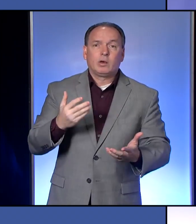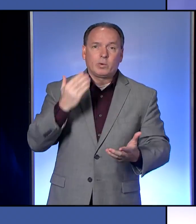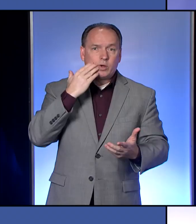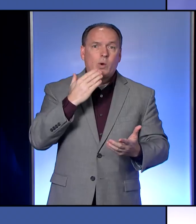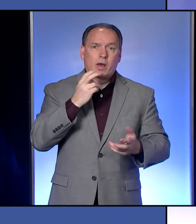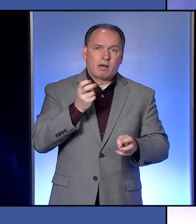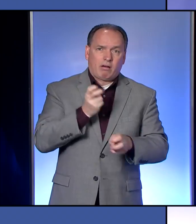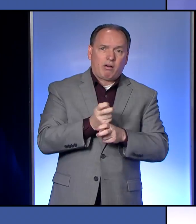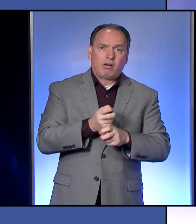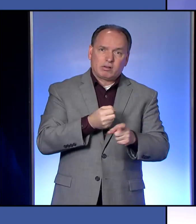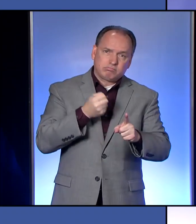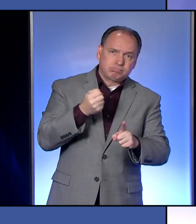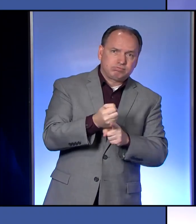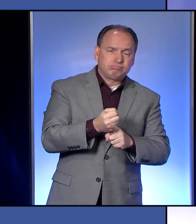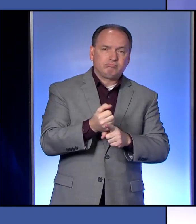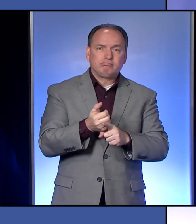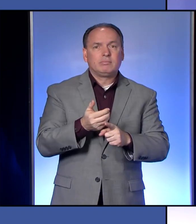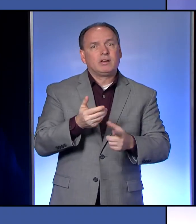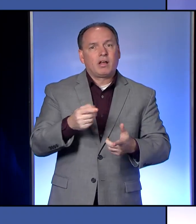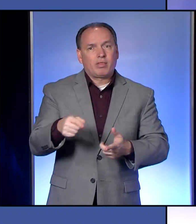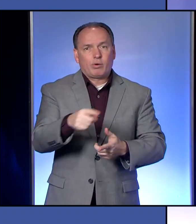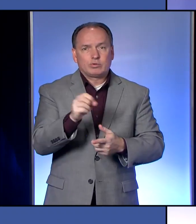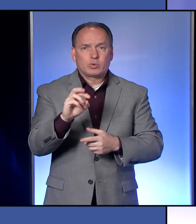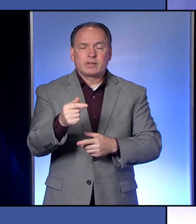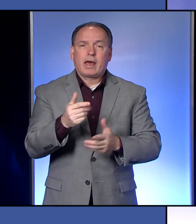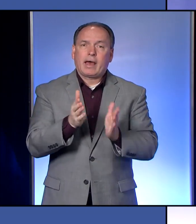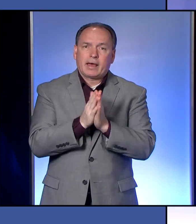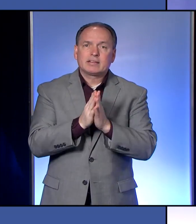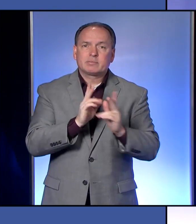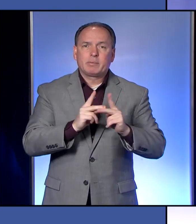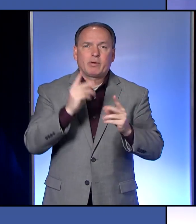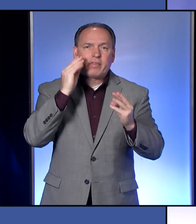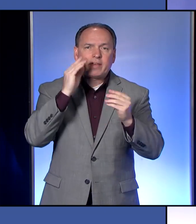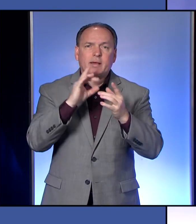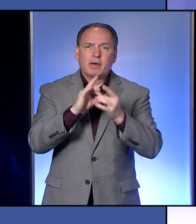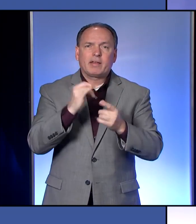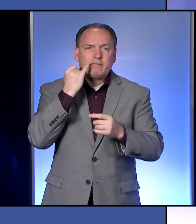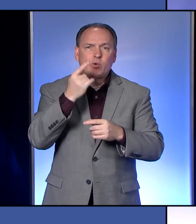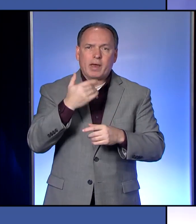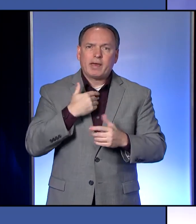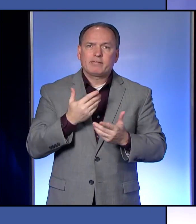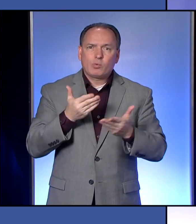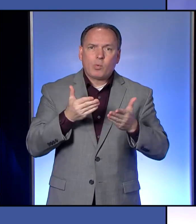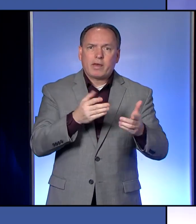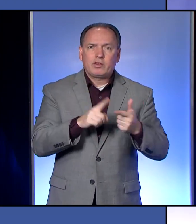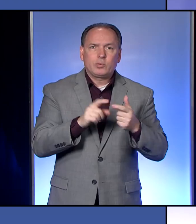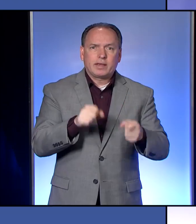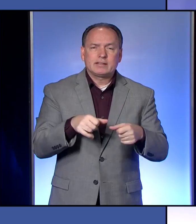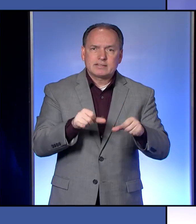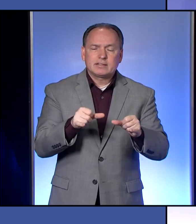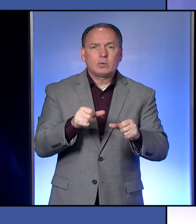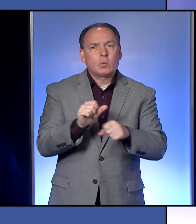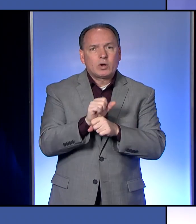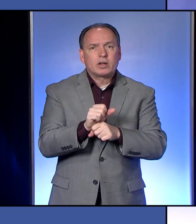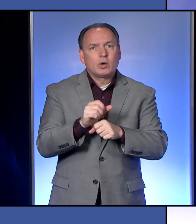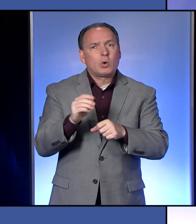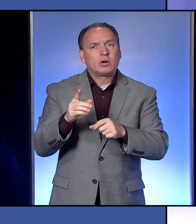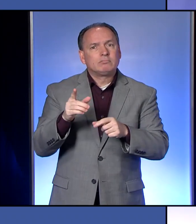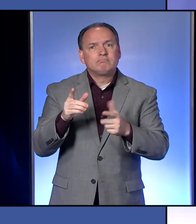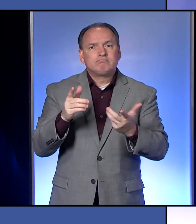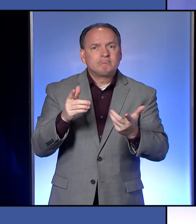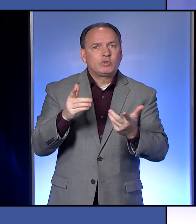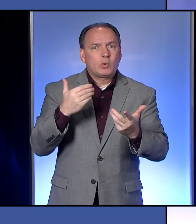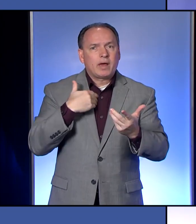this is hitting those organizations. And I guess I just ask people to think about if you have the means, if you are still working, if you